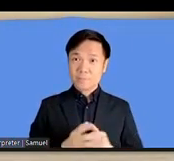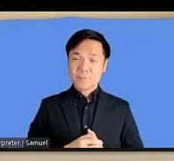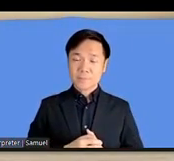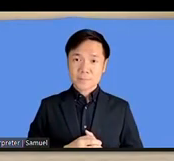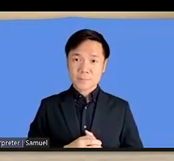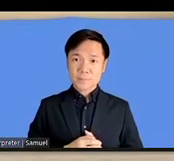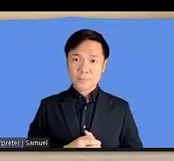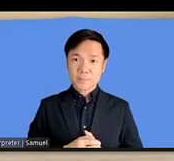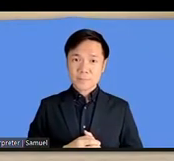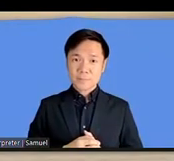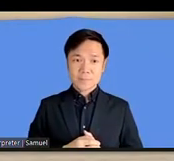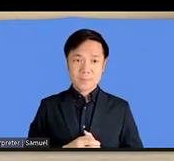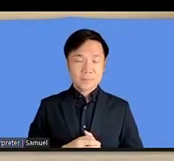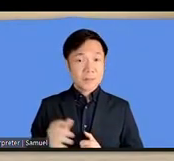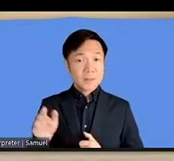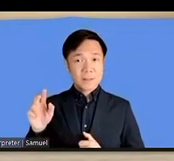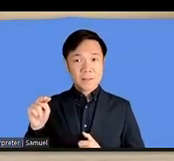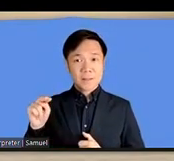Nicodemus?